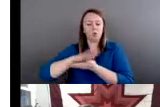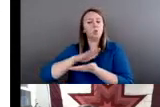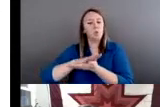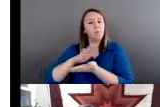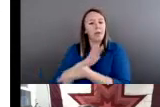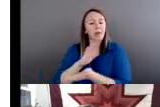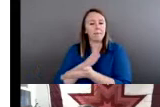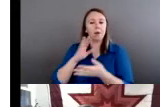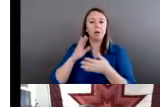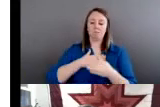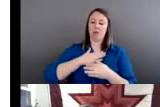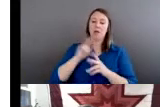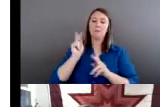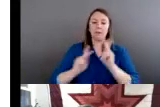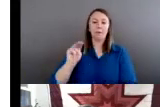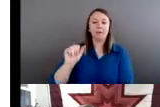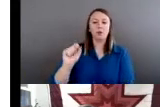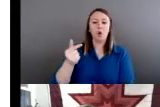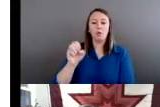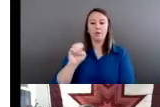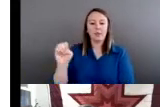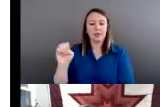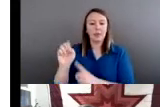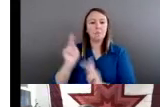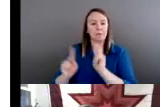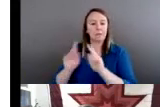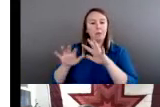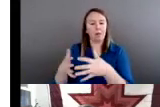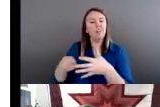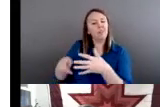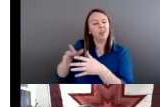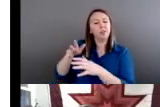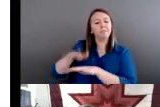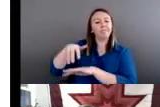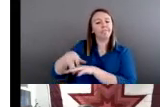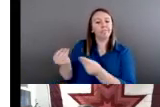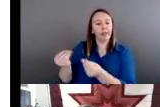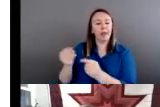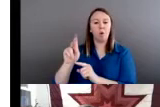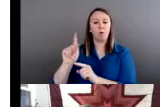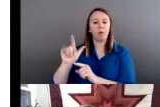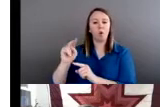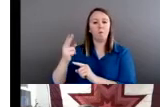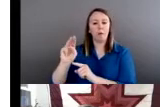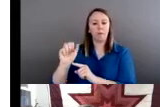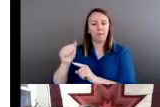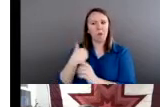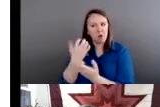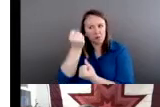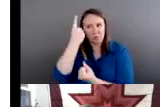in Oklahoma. And I wanted to understand how my people, the Creek people or Muscogee people